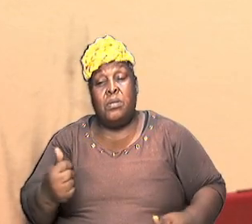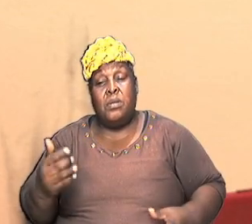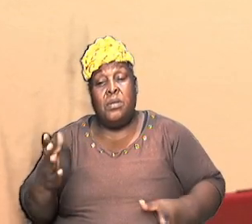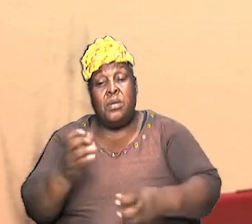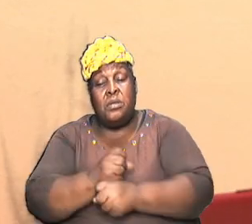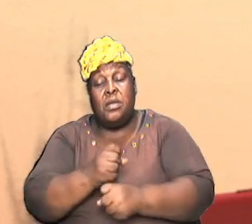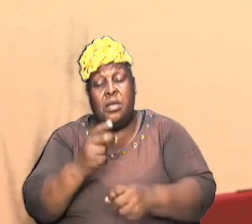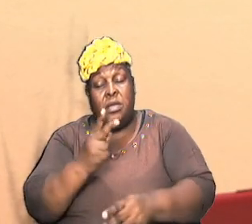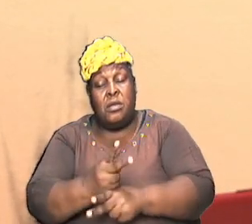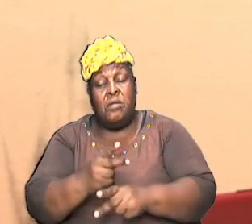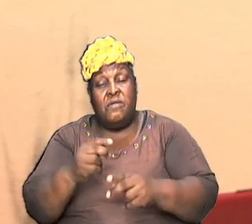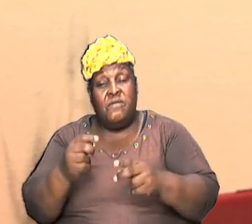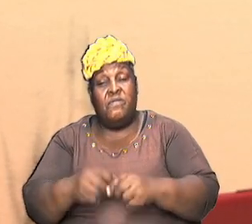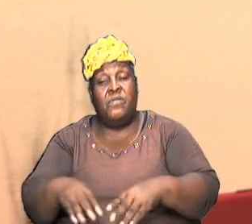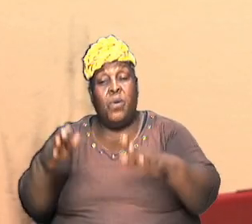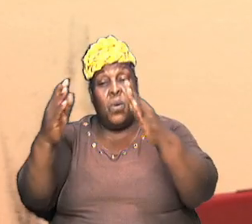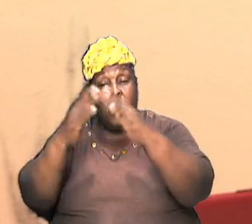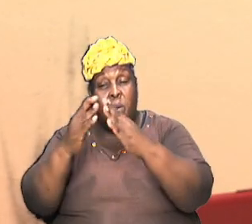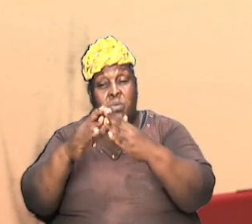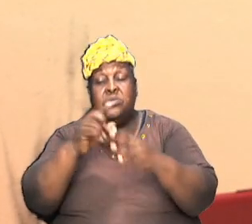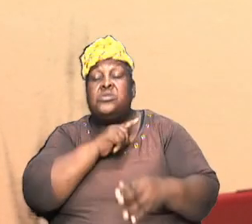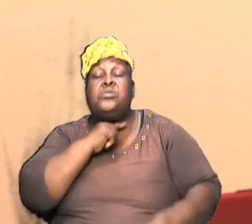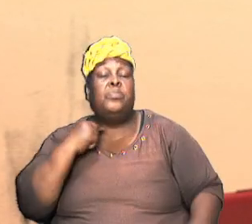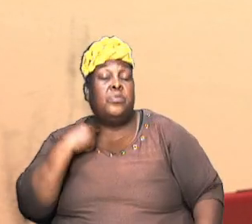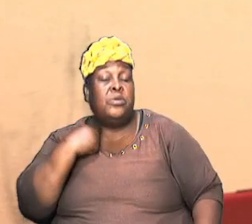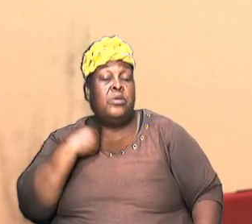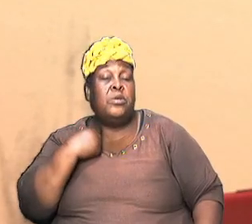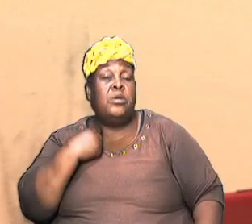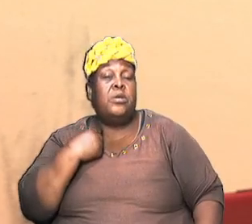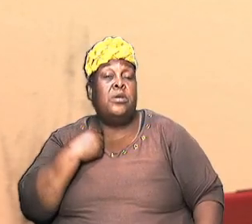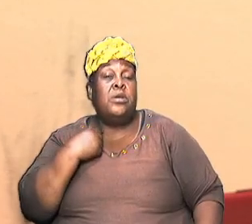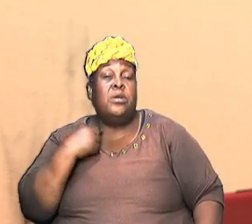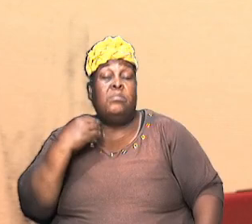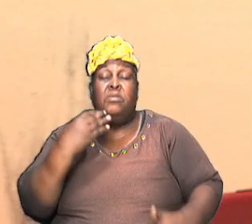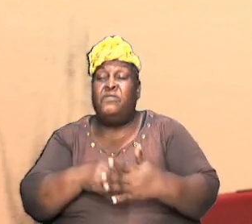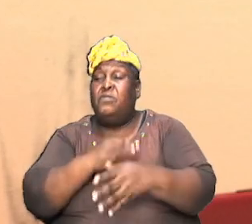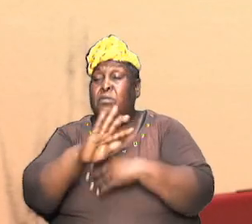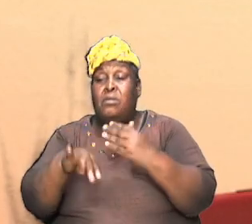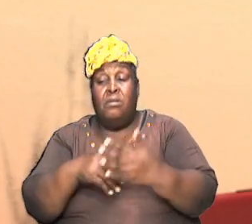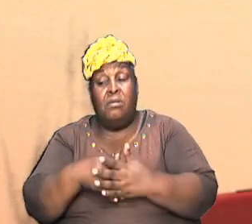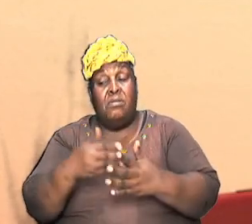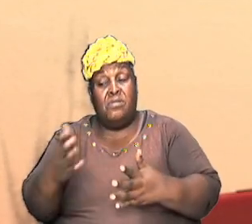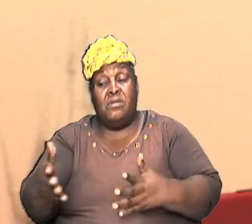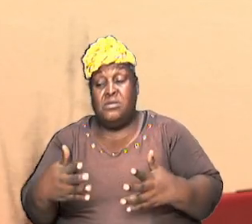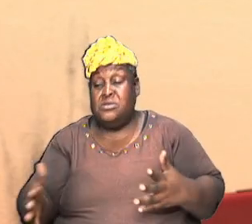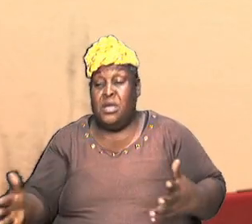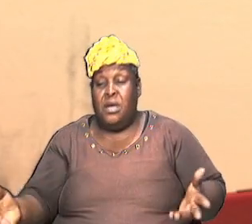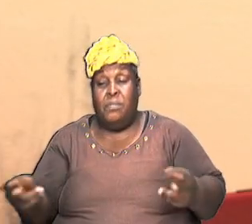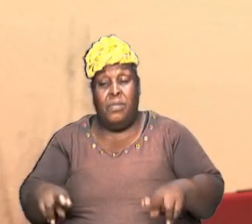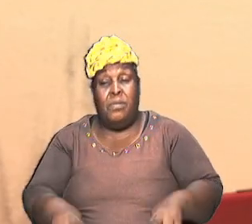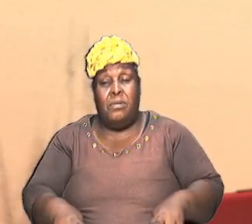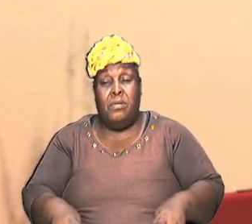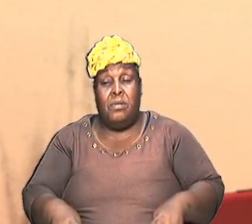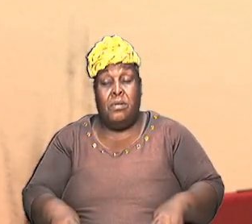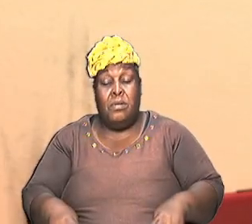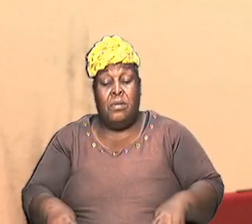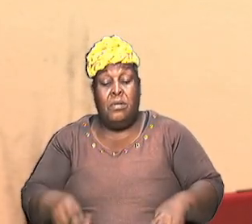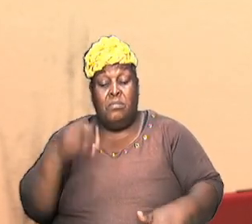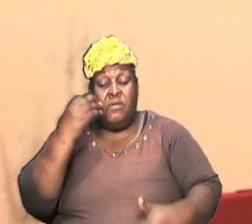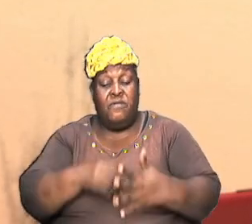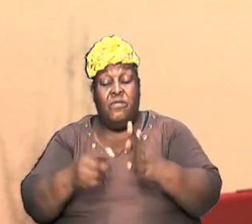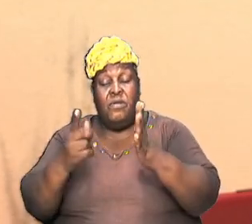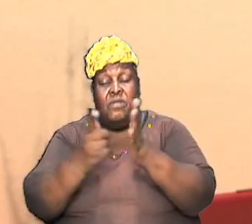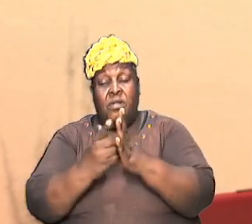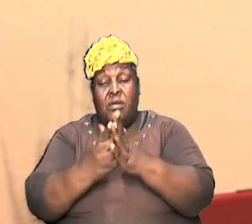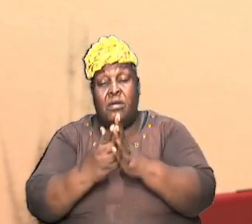and the priests and so forth before all of that happened and before the law that talks about